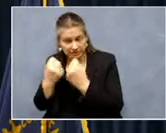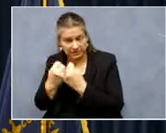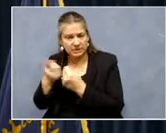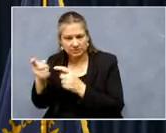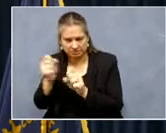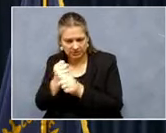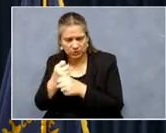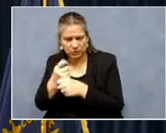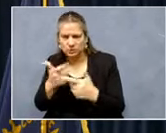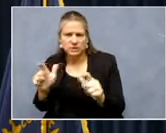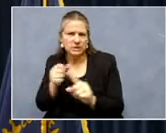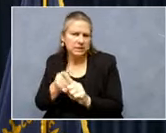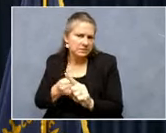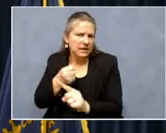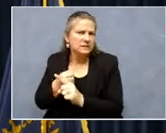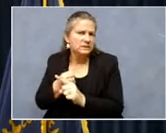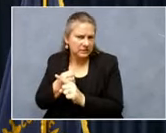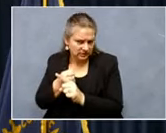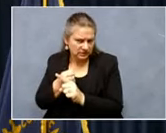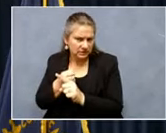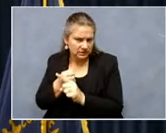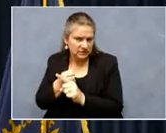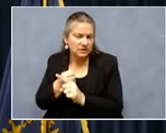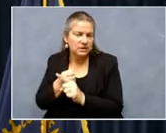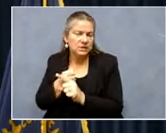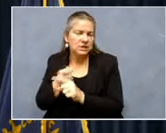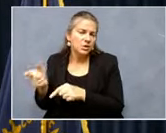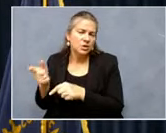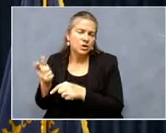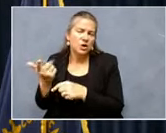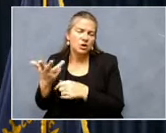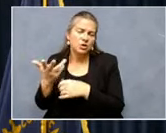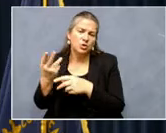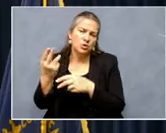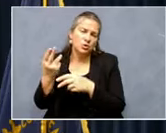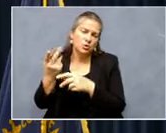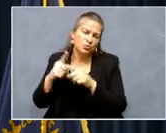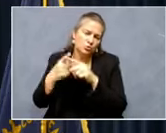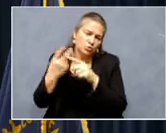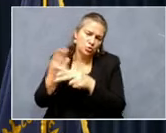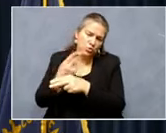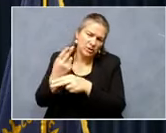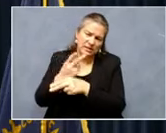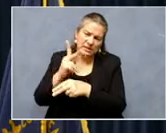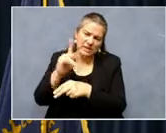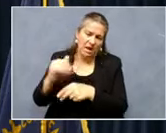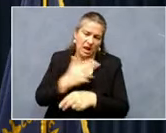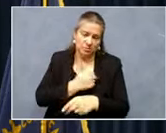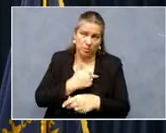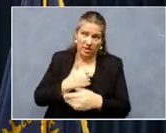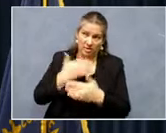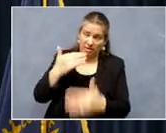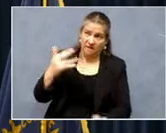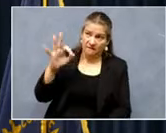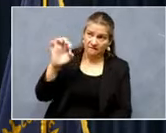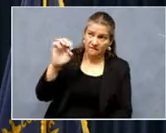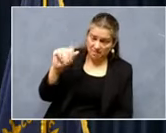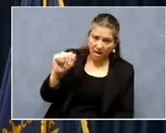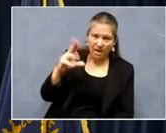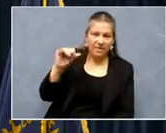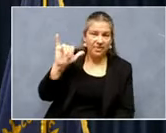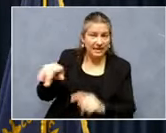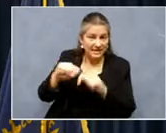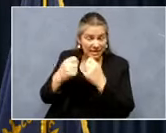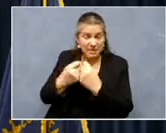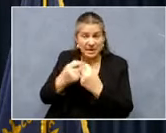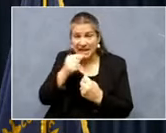since their arrival, easing the strain on Kentucky's hospitals. Today, we thank FEMA and those who worked on these teams because yesterday was their